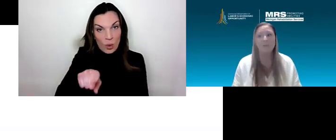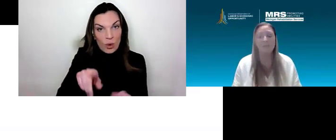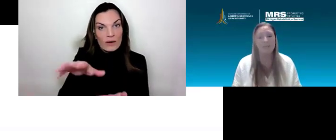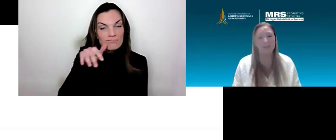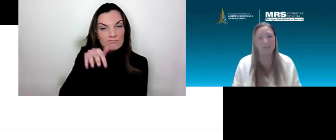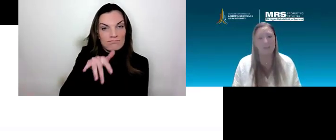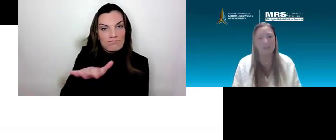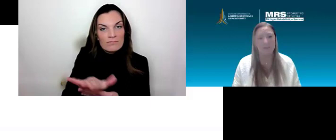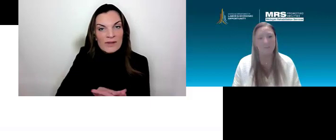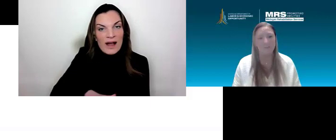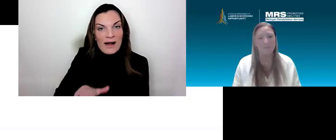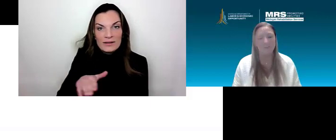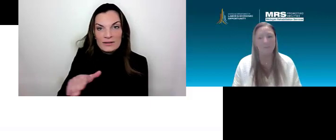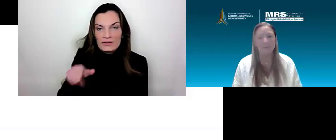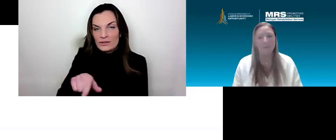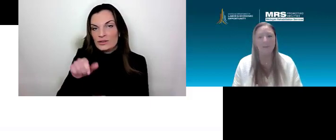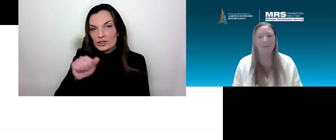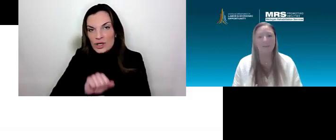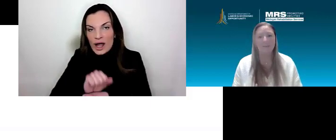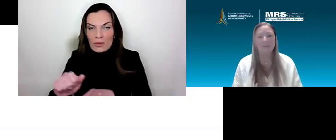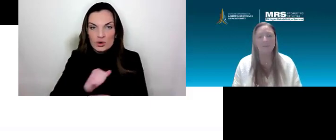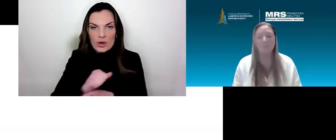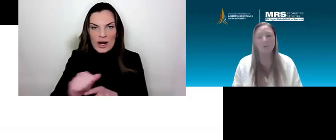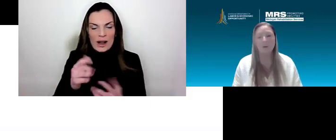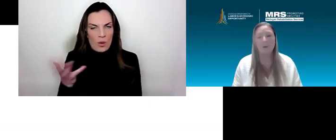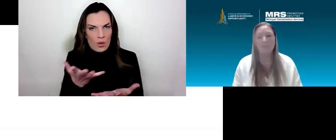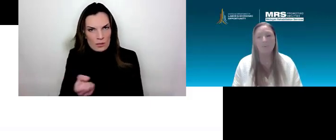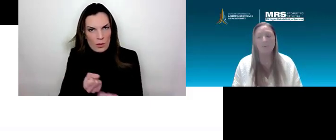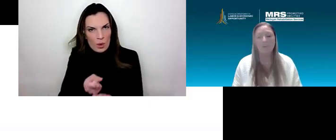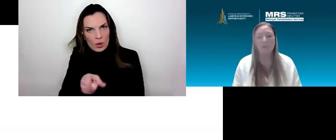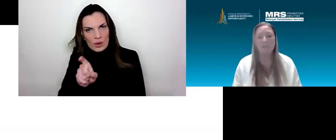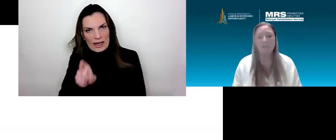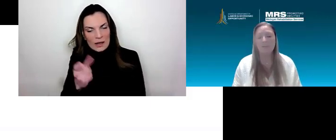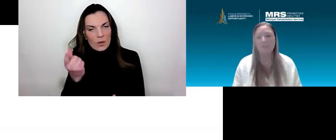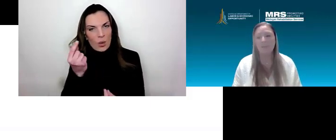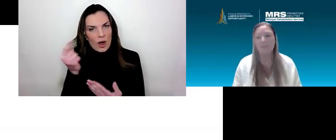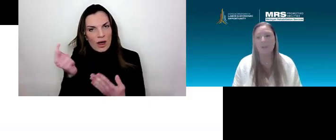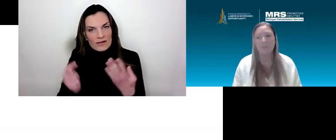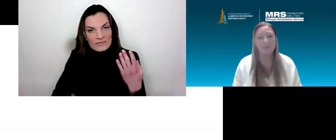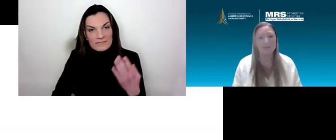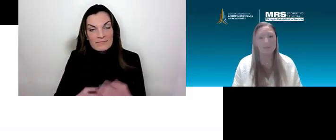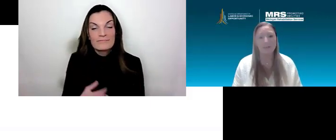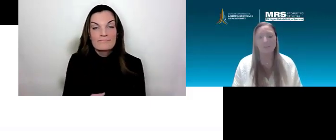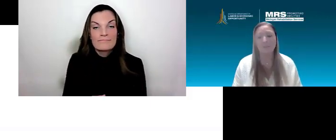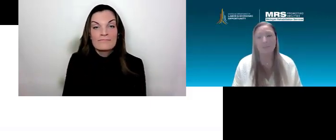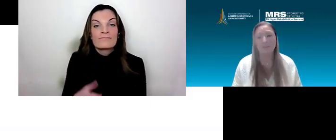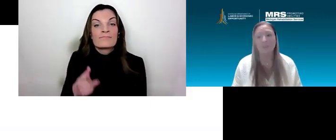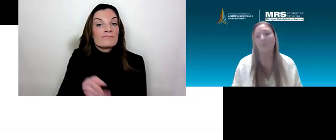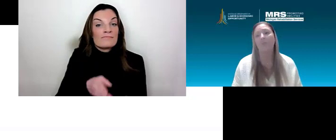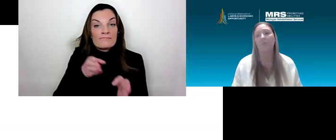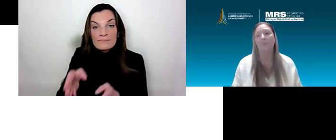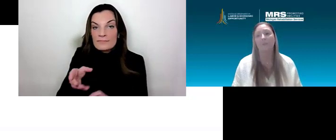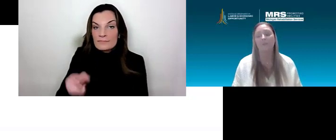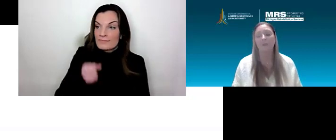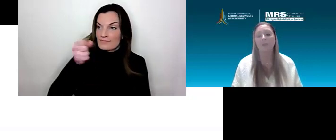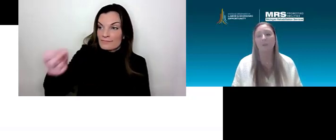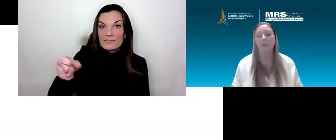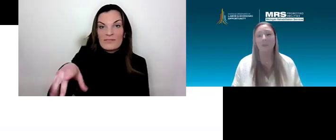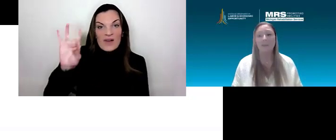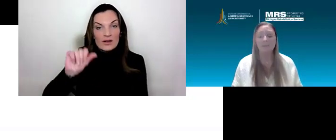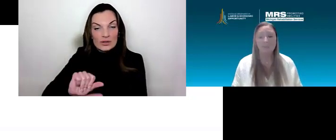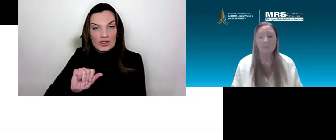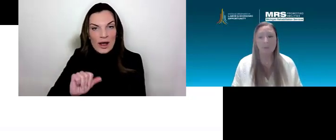What is it that they need? How How will assist with that job placement and retention services,